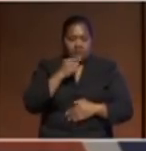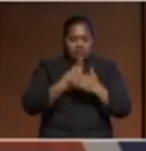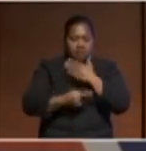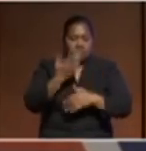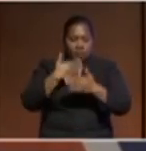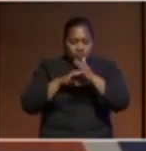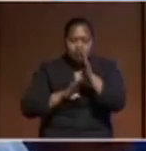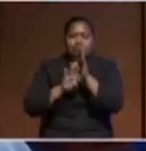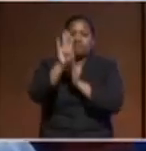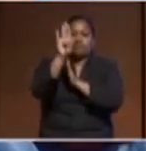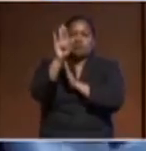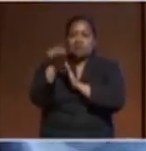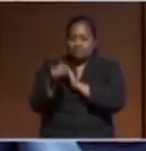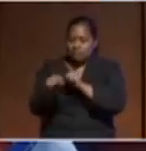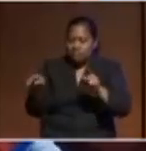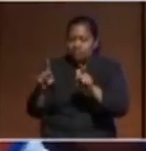of change